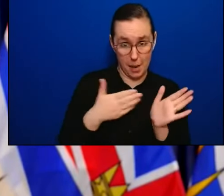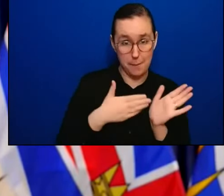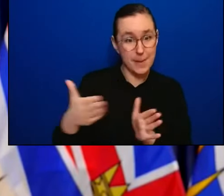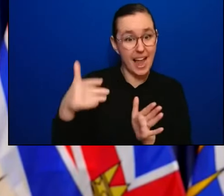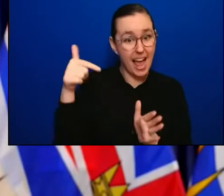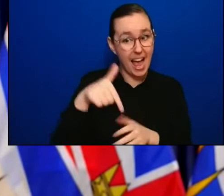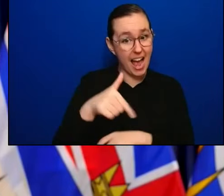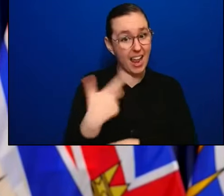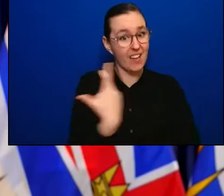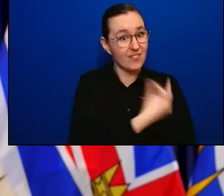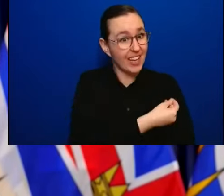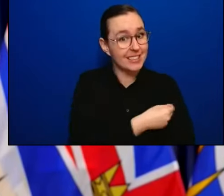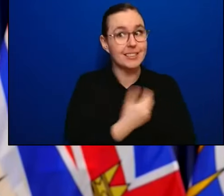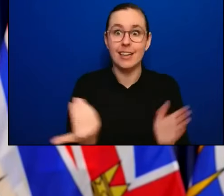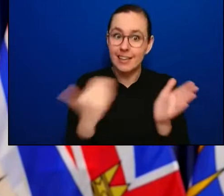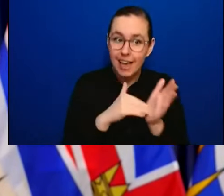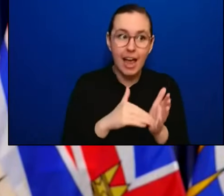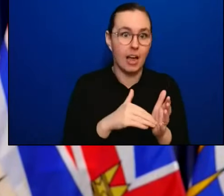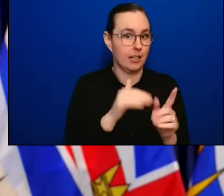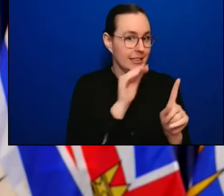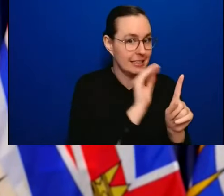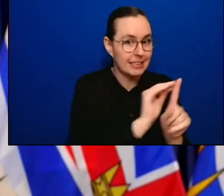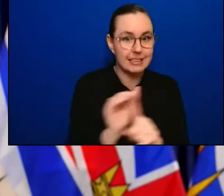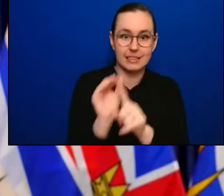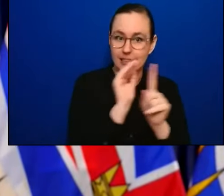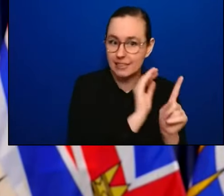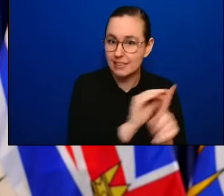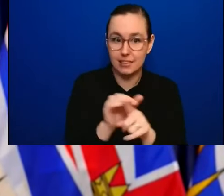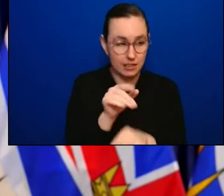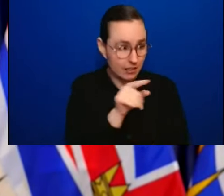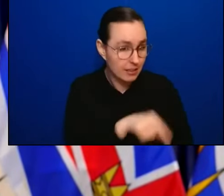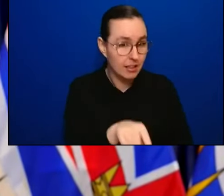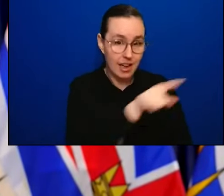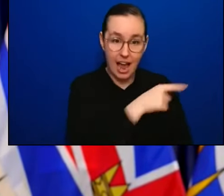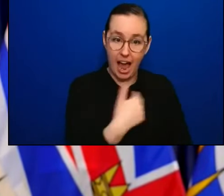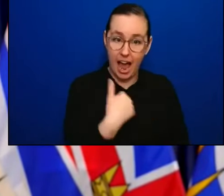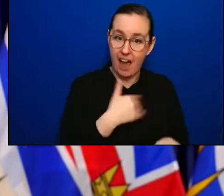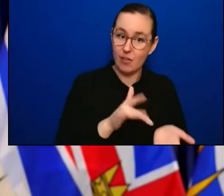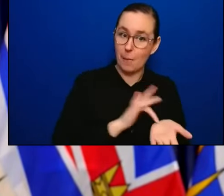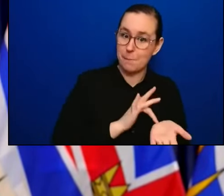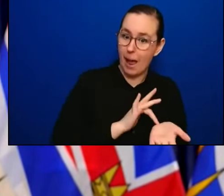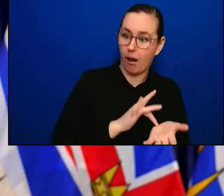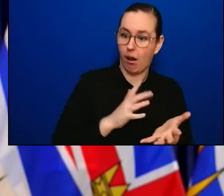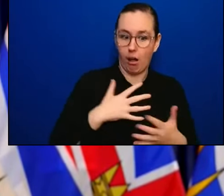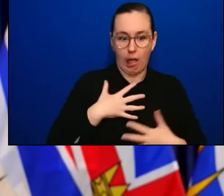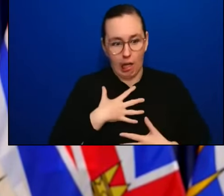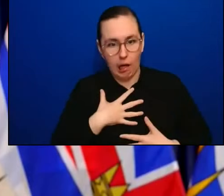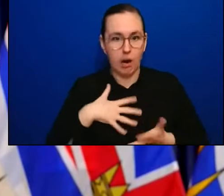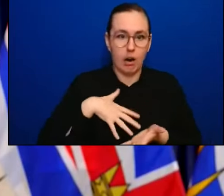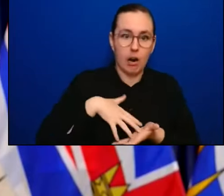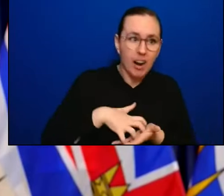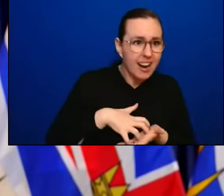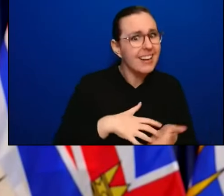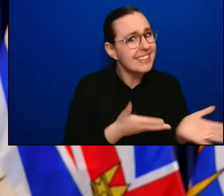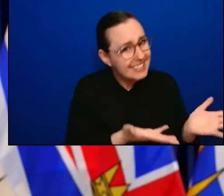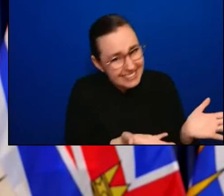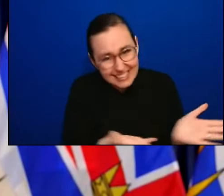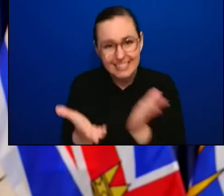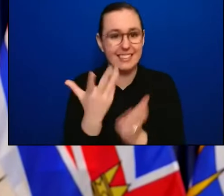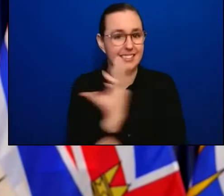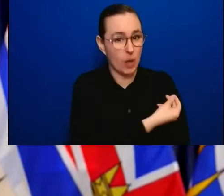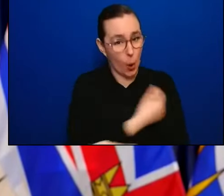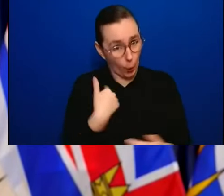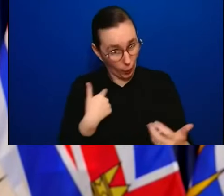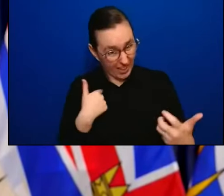programs that were, by the way, wildly successful in responding to the needs of those who are clinically vulnerable to get vaccinated